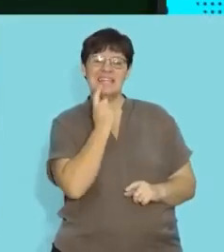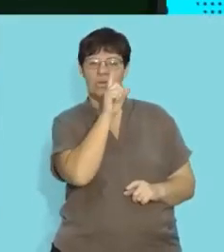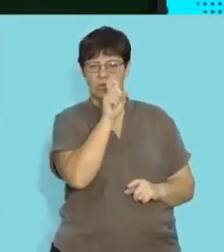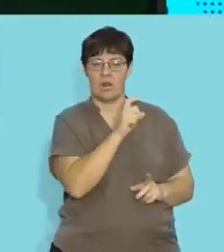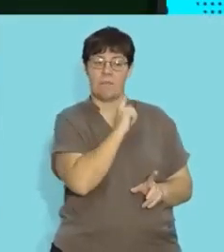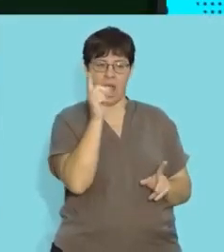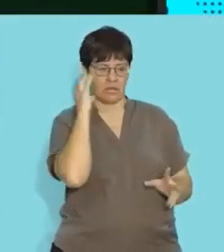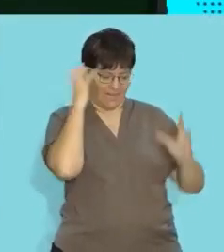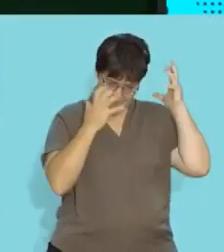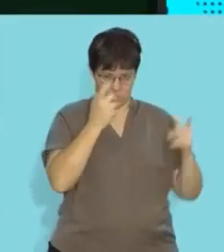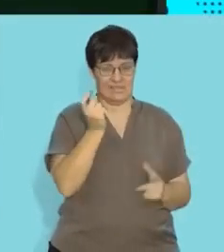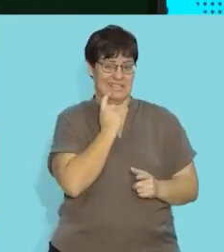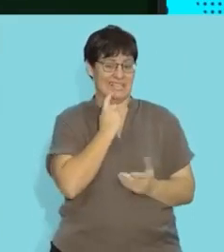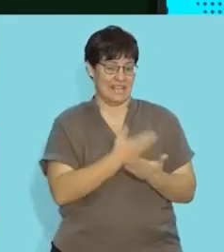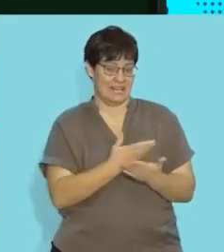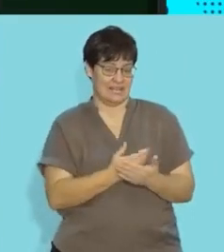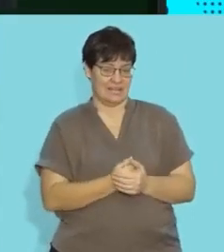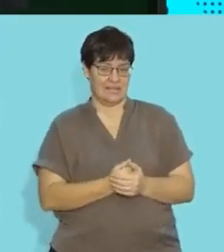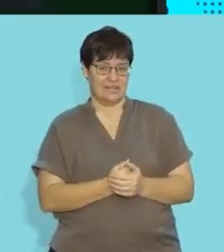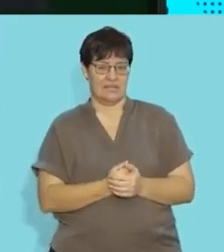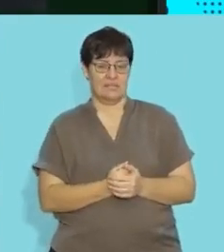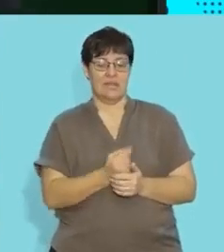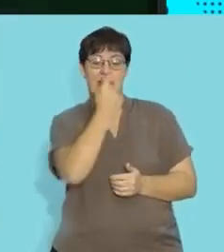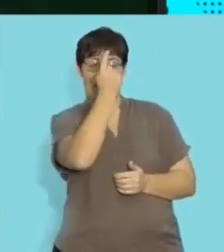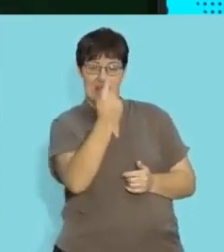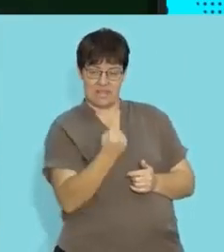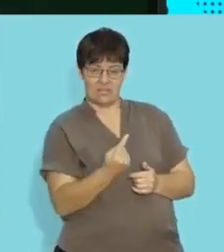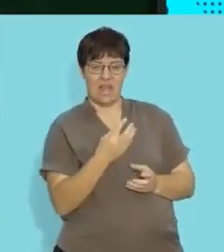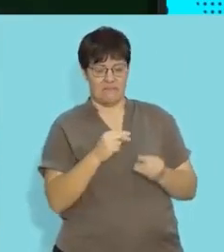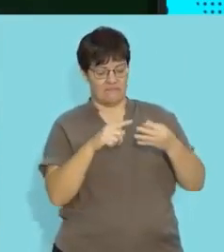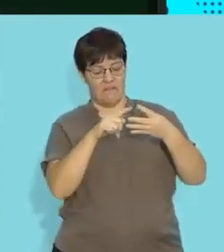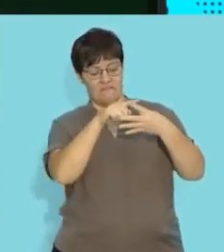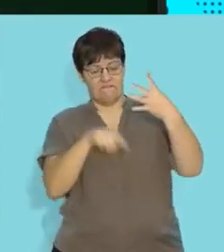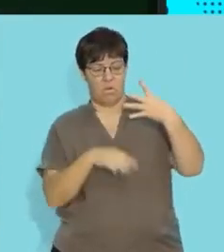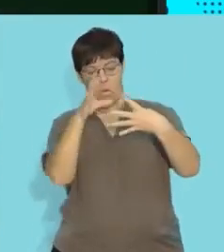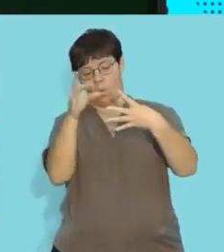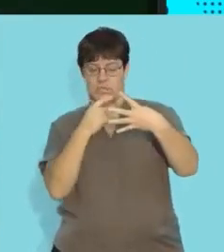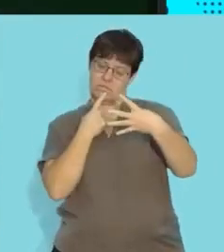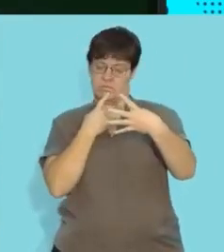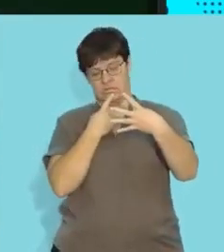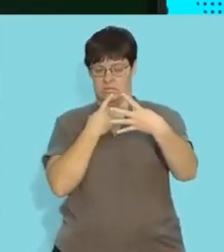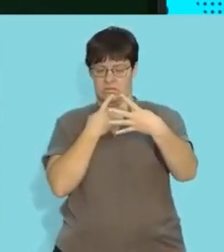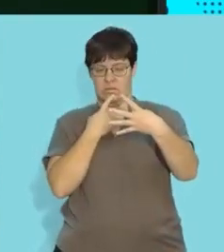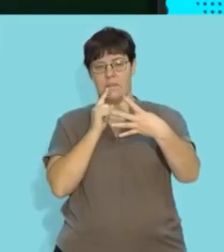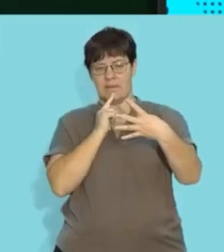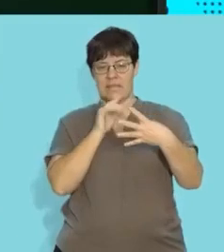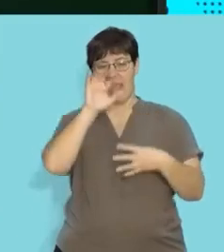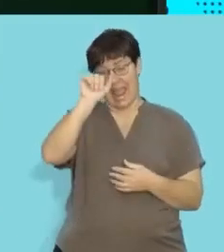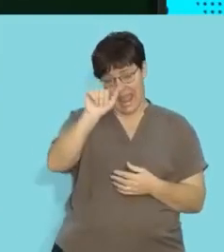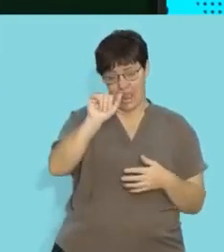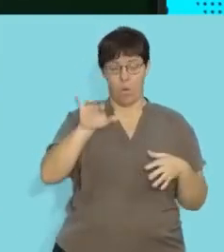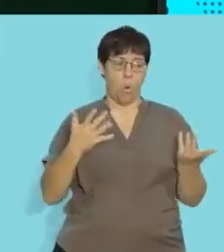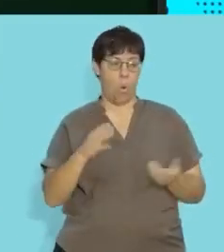be very confusing because as I mentioned each of these questions have four possible options so you have to write either a only